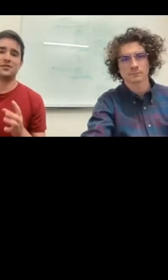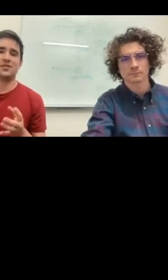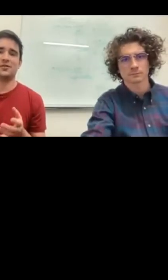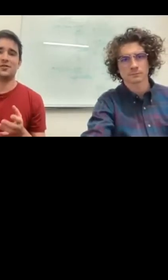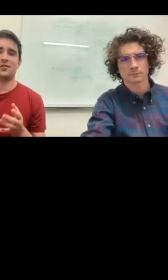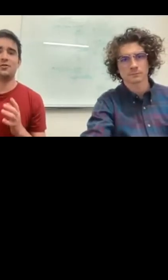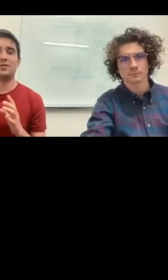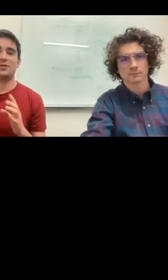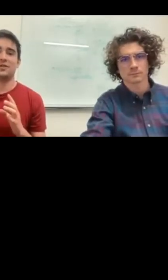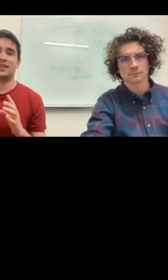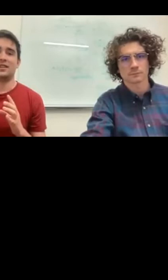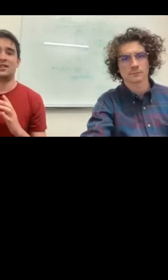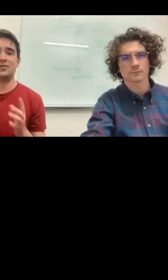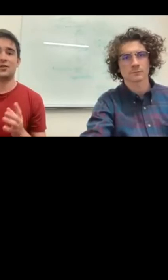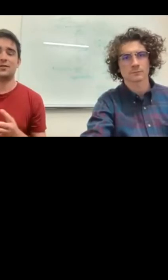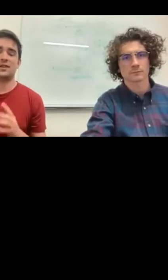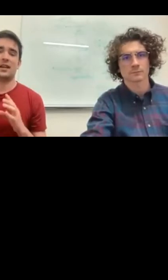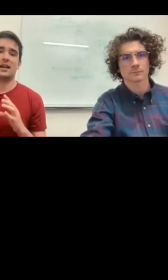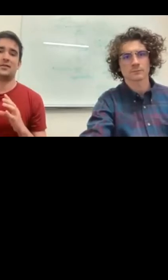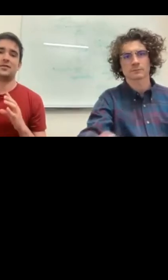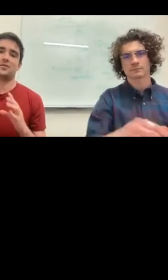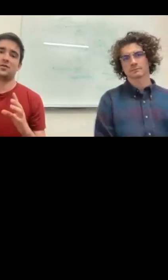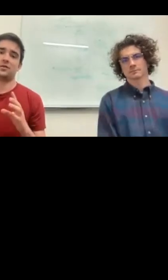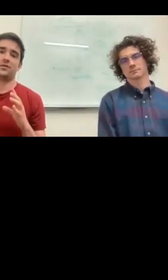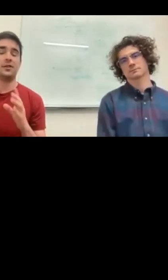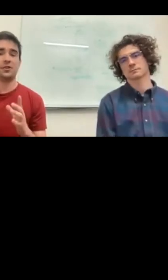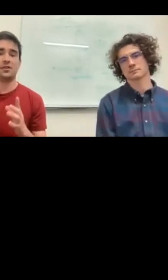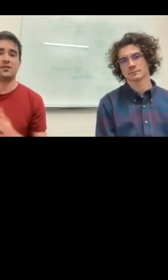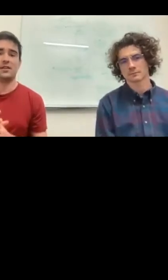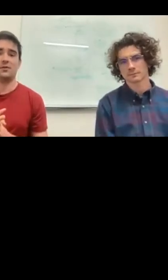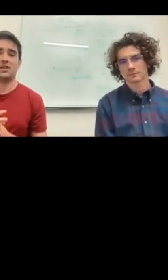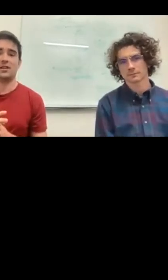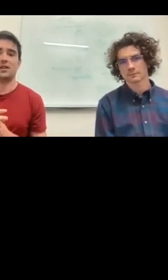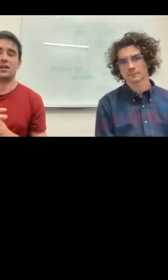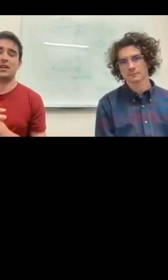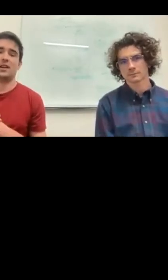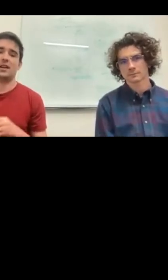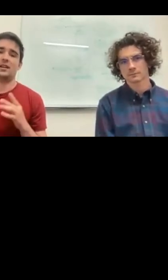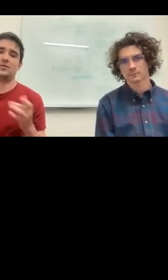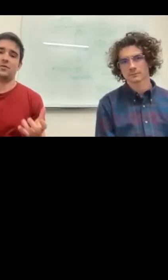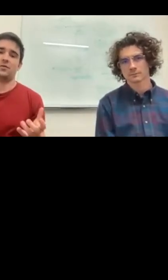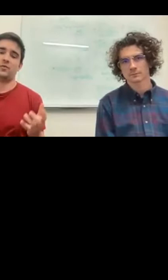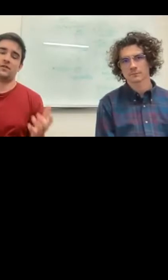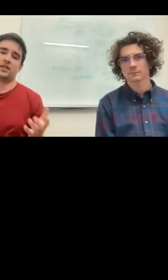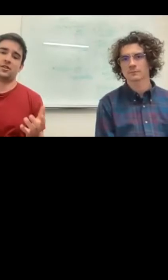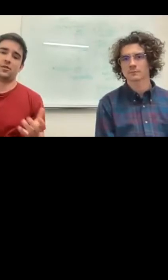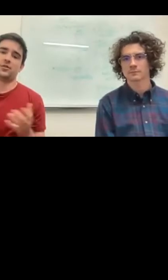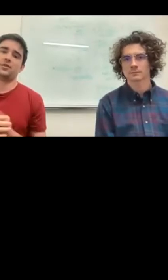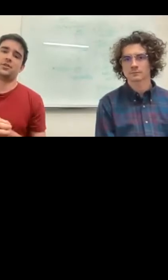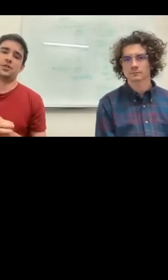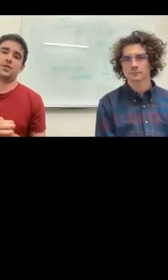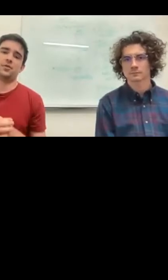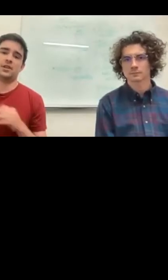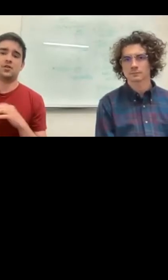themselves are usually only useful if they have some sort of function associated with them. And given the close